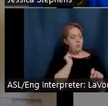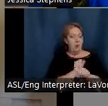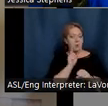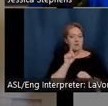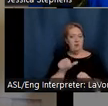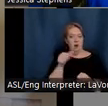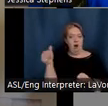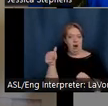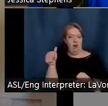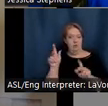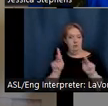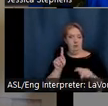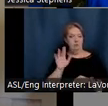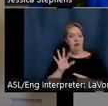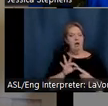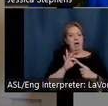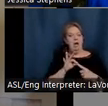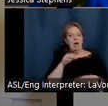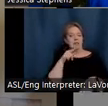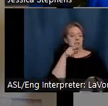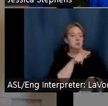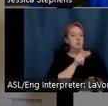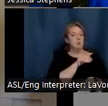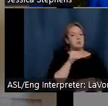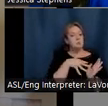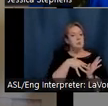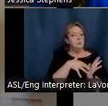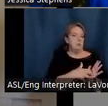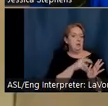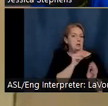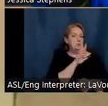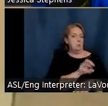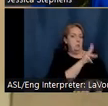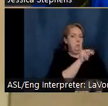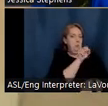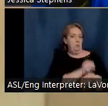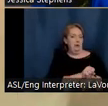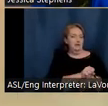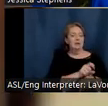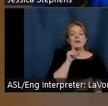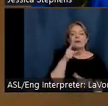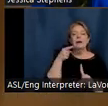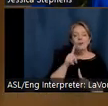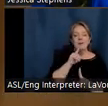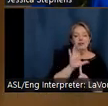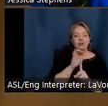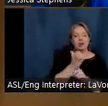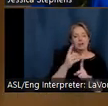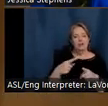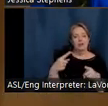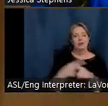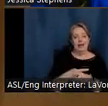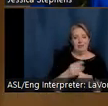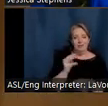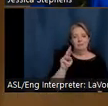to do their own work. What we have here is a culture clash with Mrs. Steele. Some of her